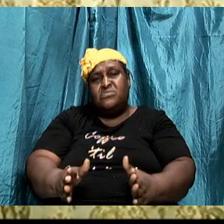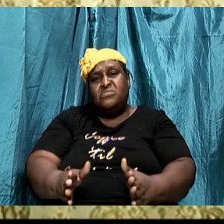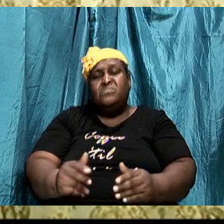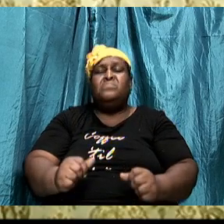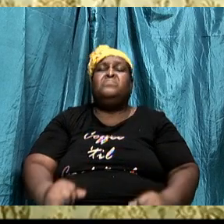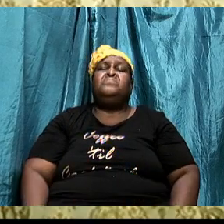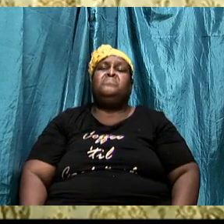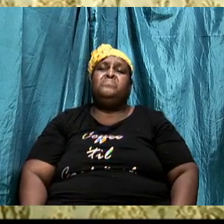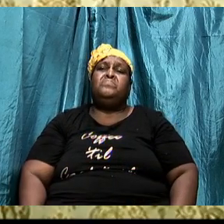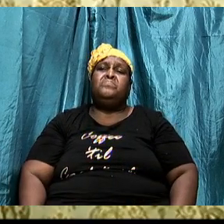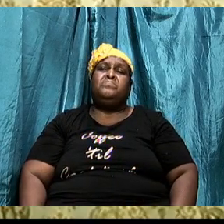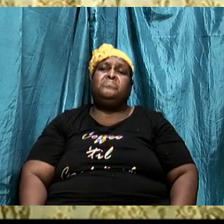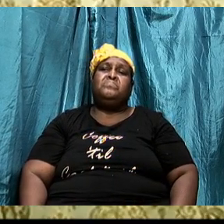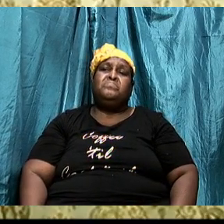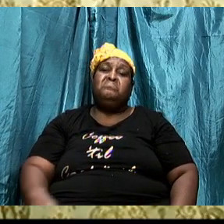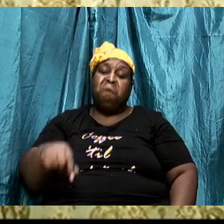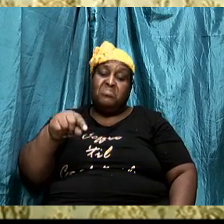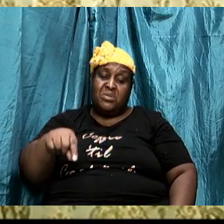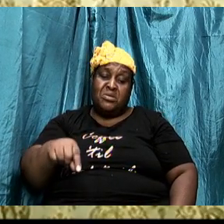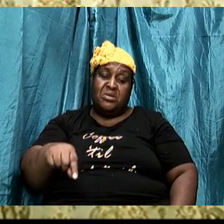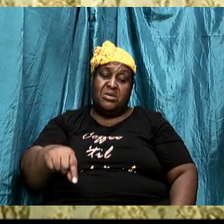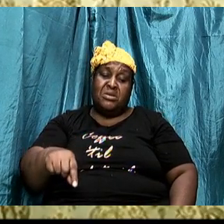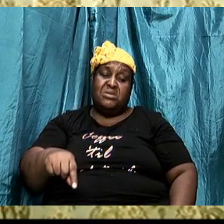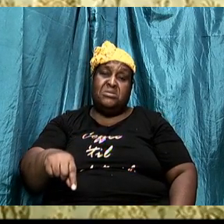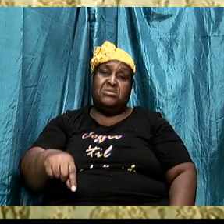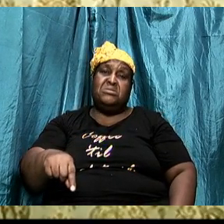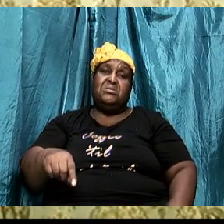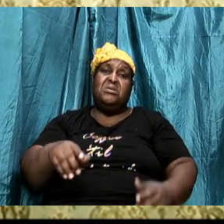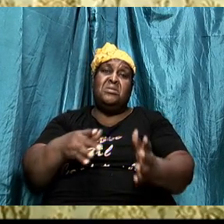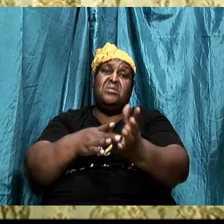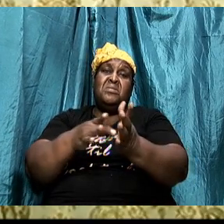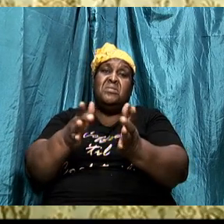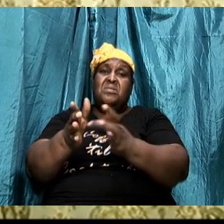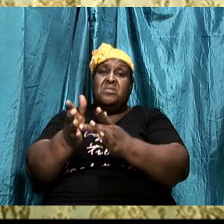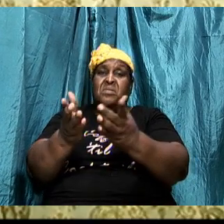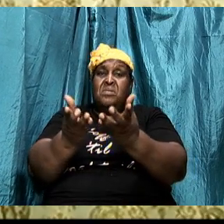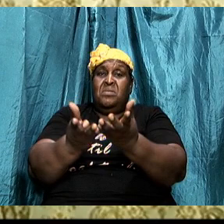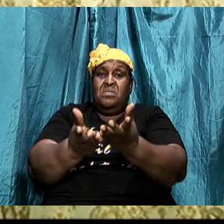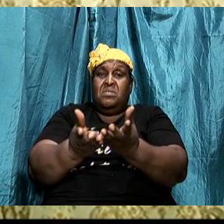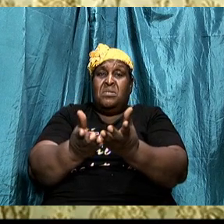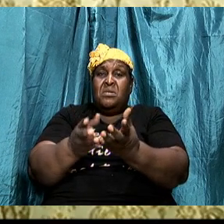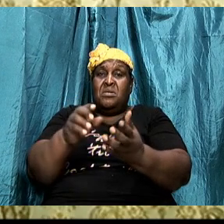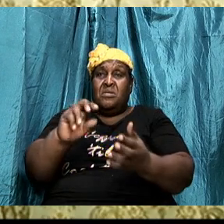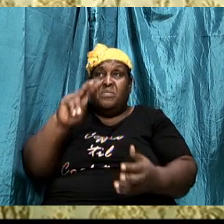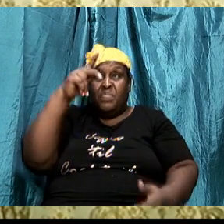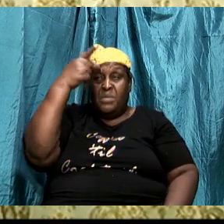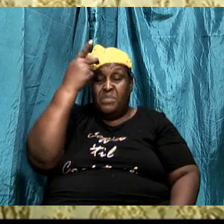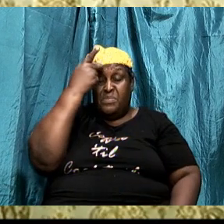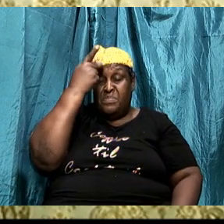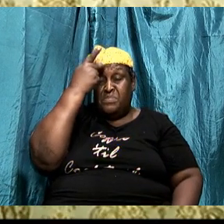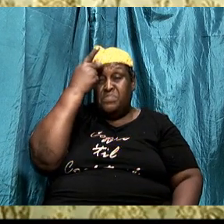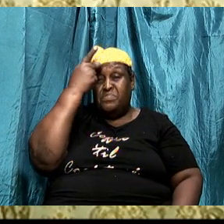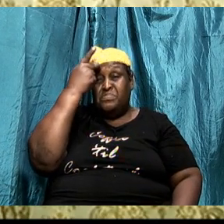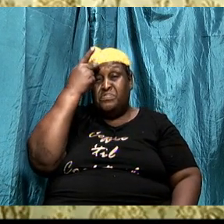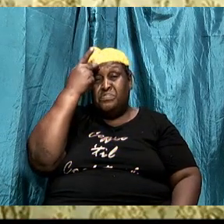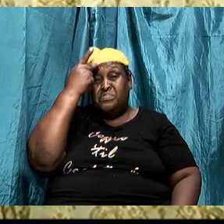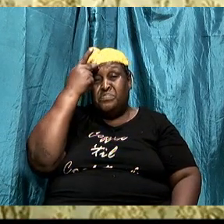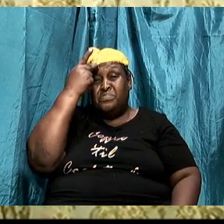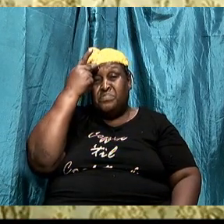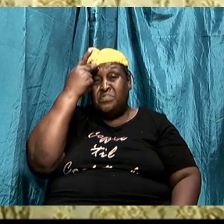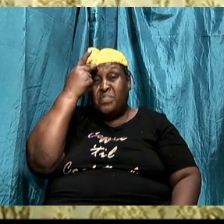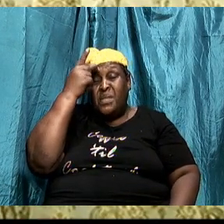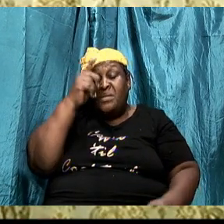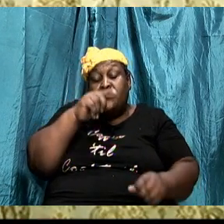In this passage, the apostle, we said from the last time that we met, the apostle